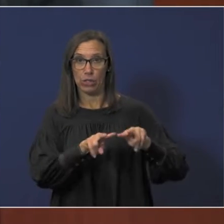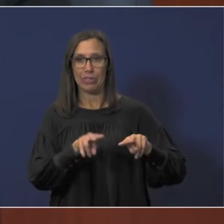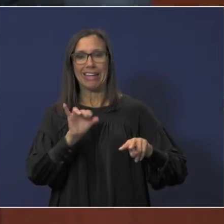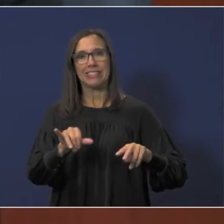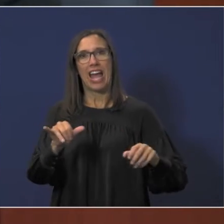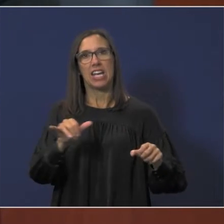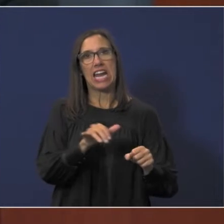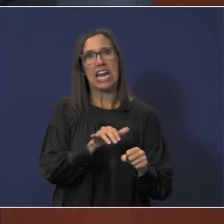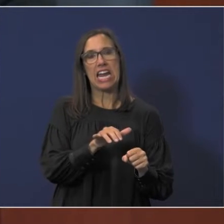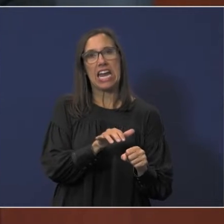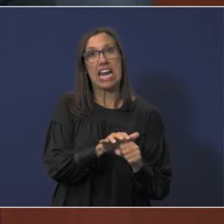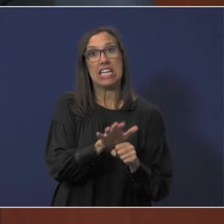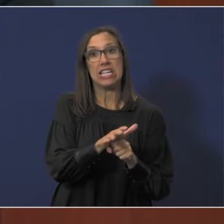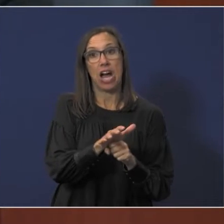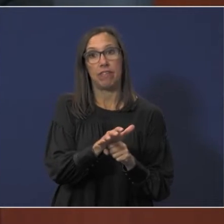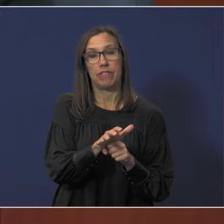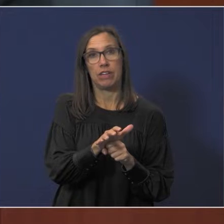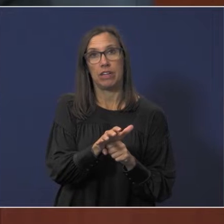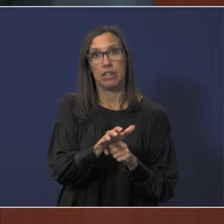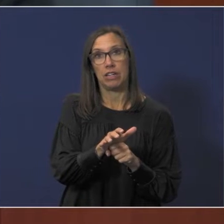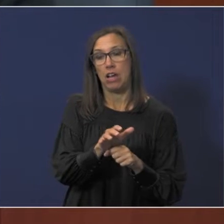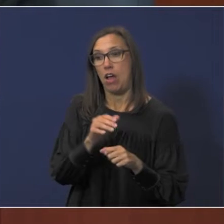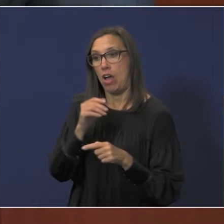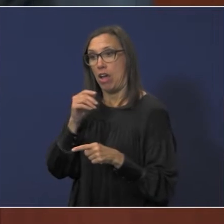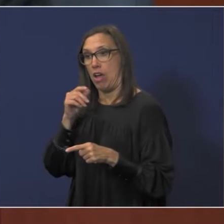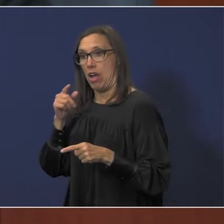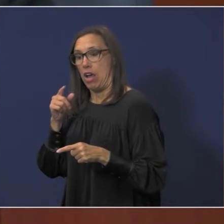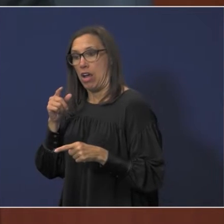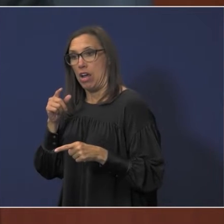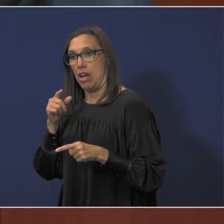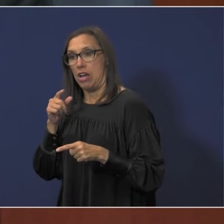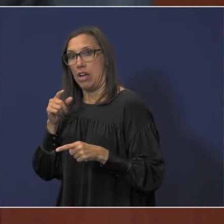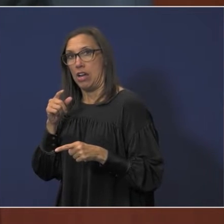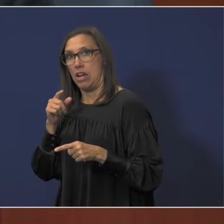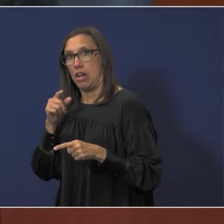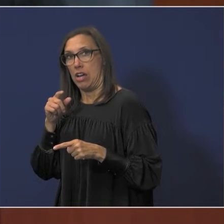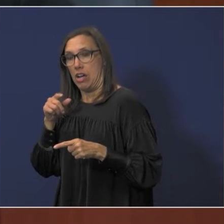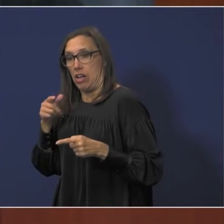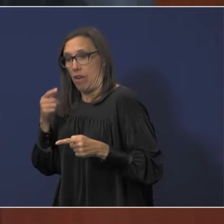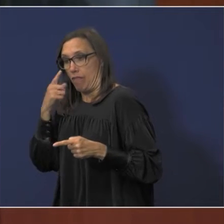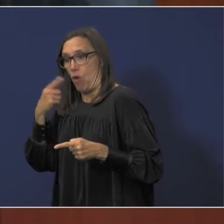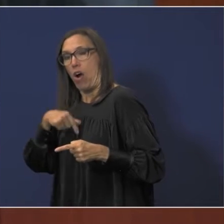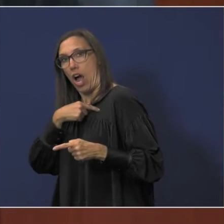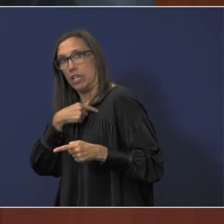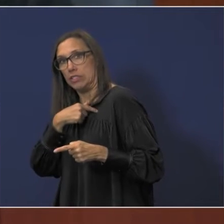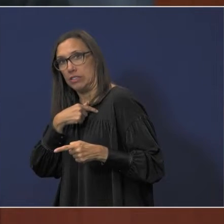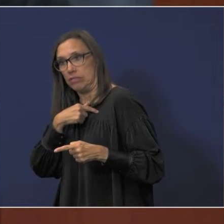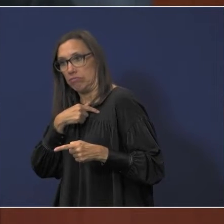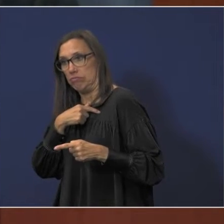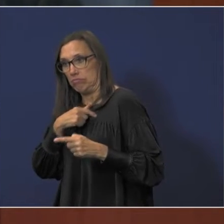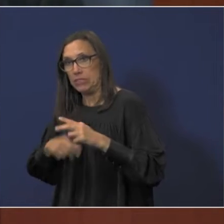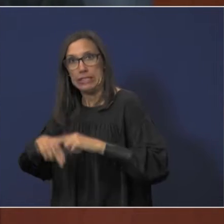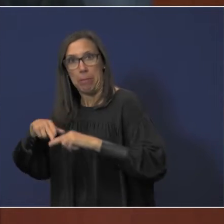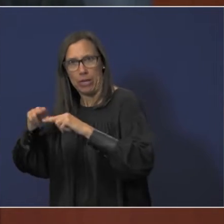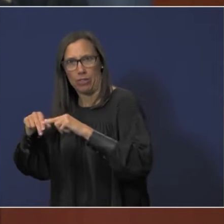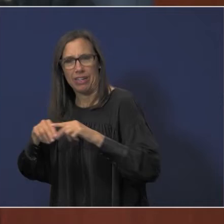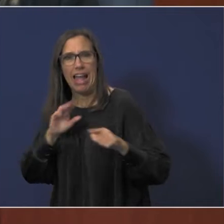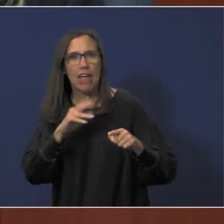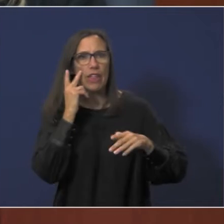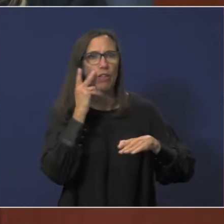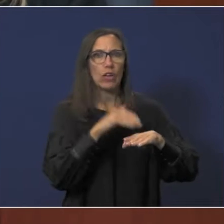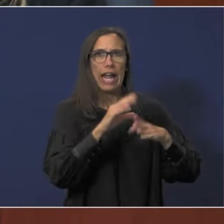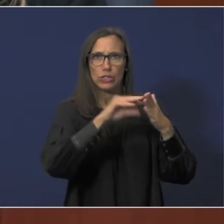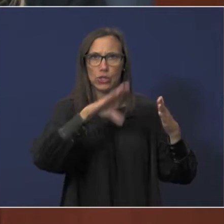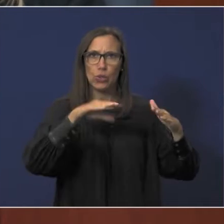to warrant what we're building? Number one, you know, what are we going to have to do with our debt rate? They look at our enrollment because if we